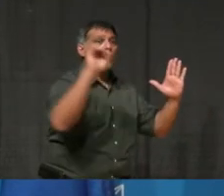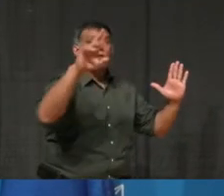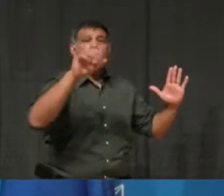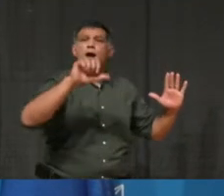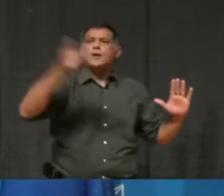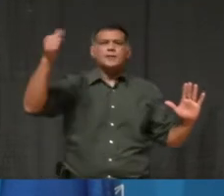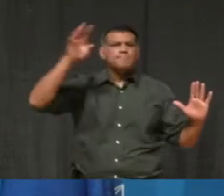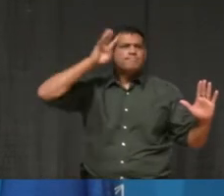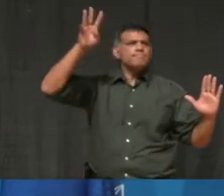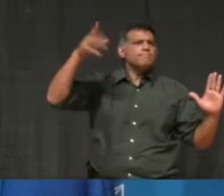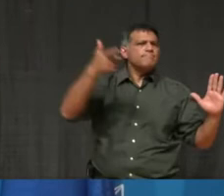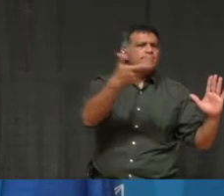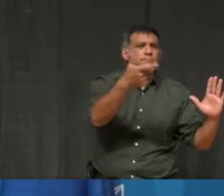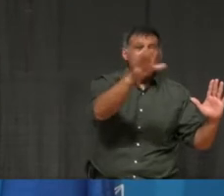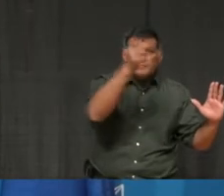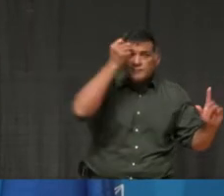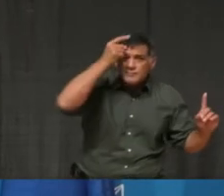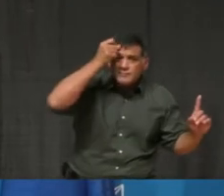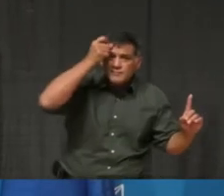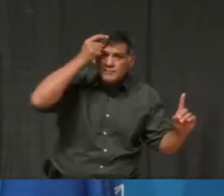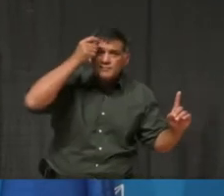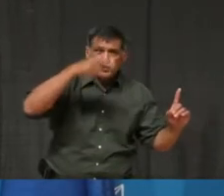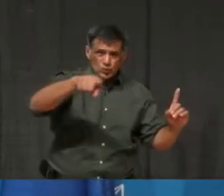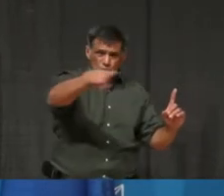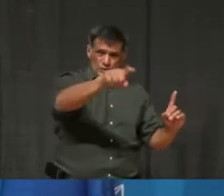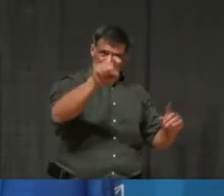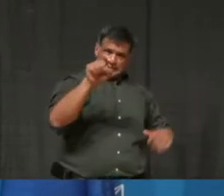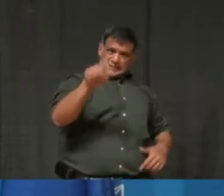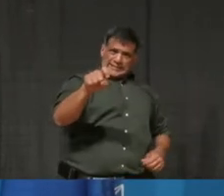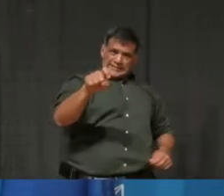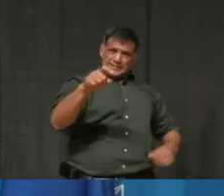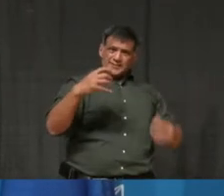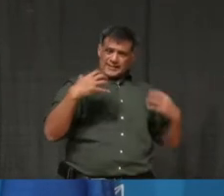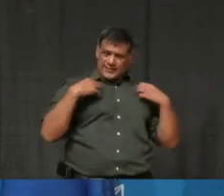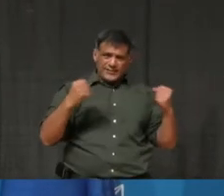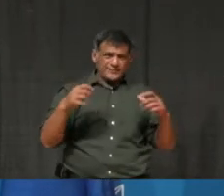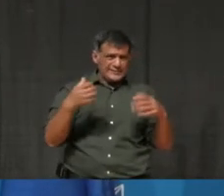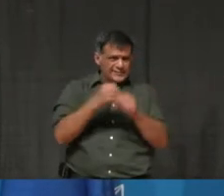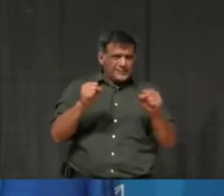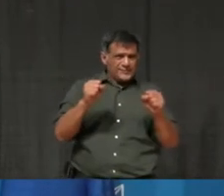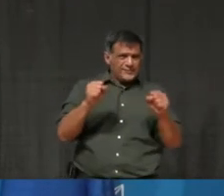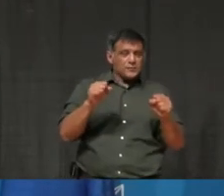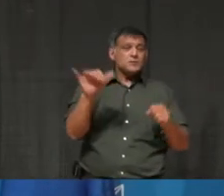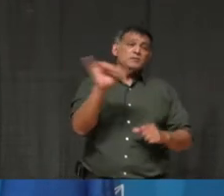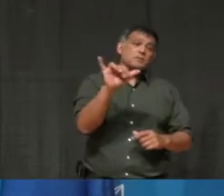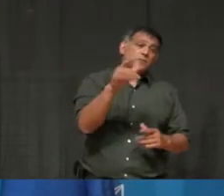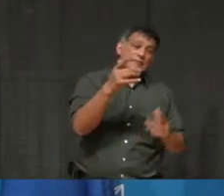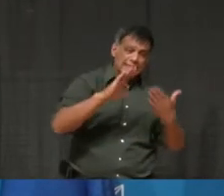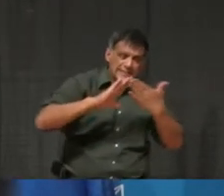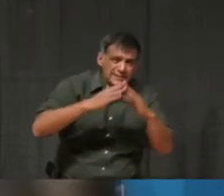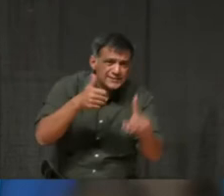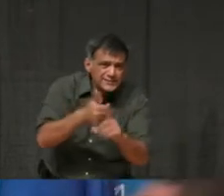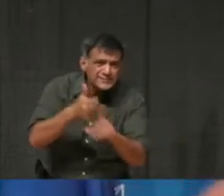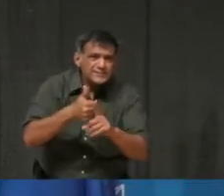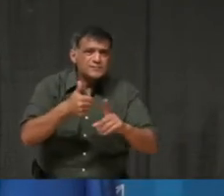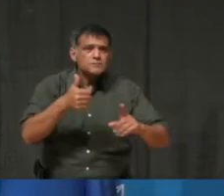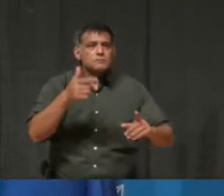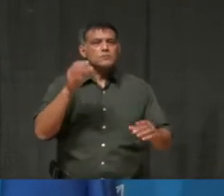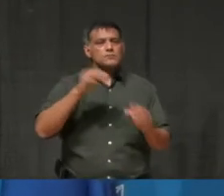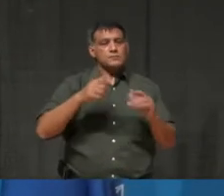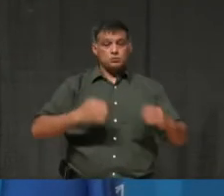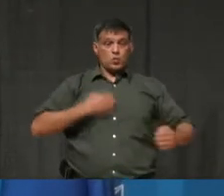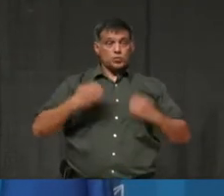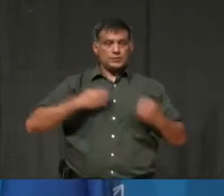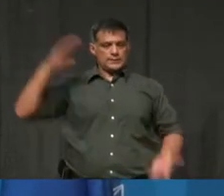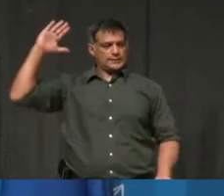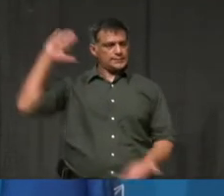health and safety as well as the broader community concerns around the motion that's coming forward. Thanks for the question. Follow